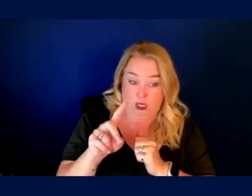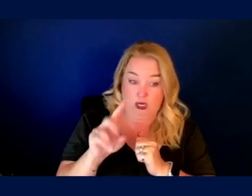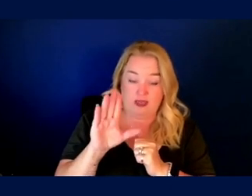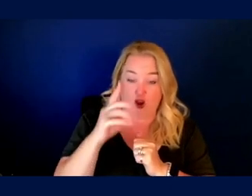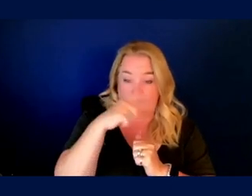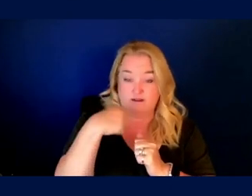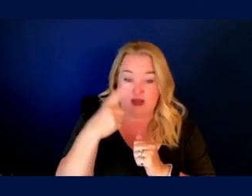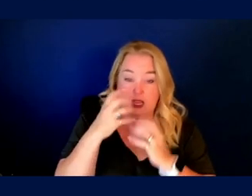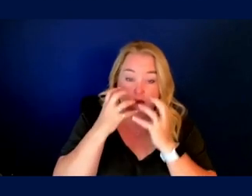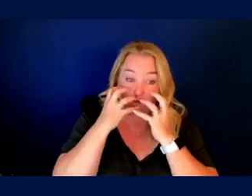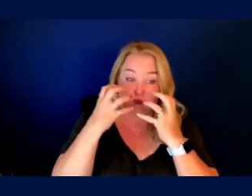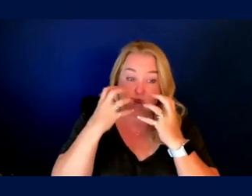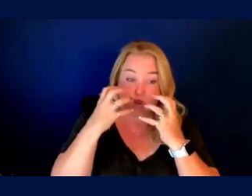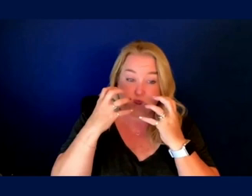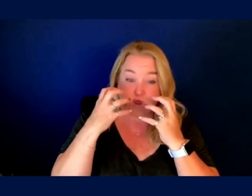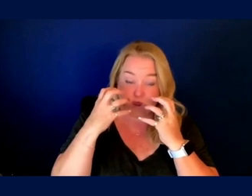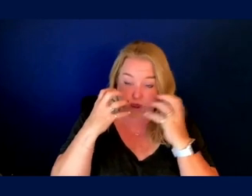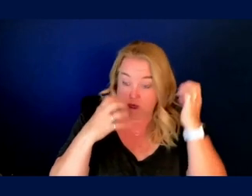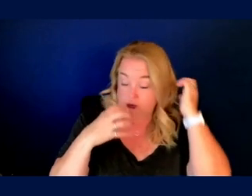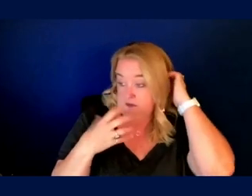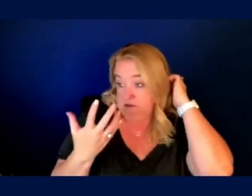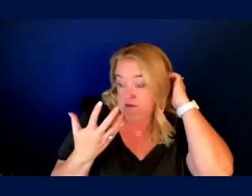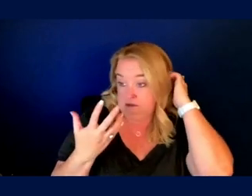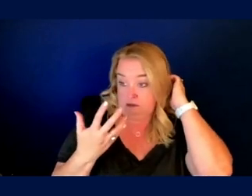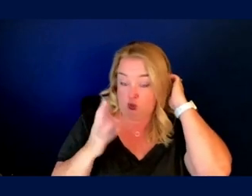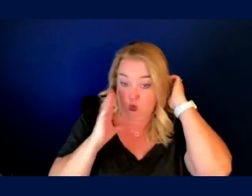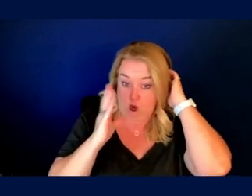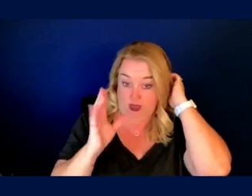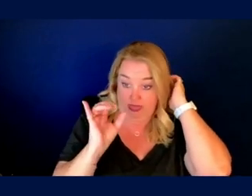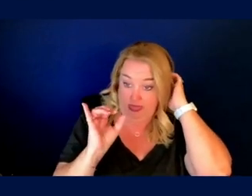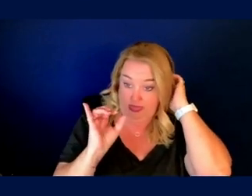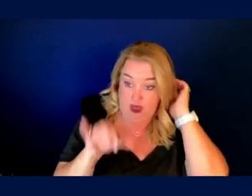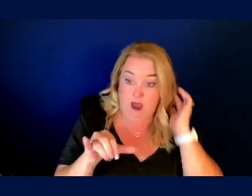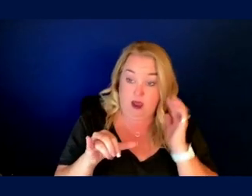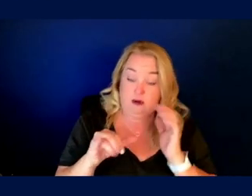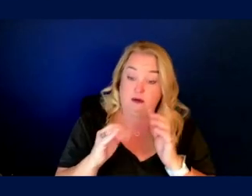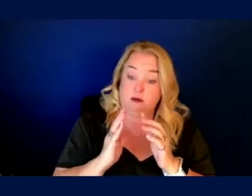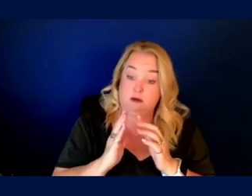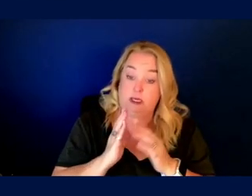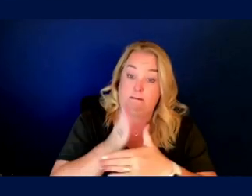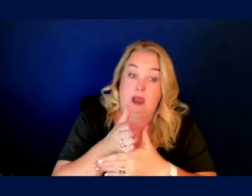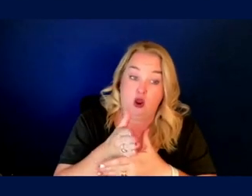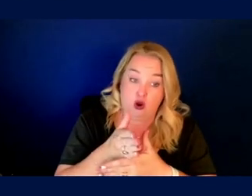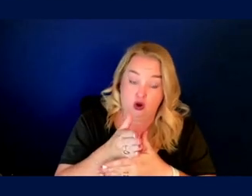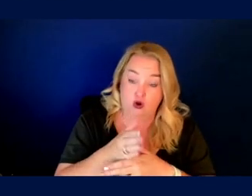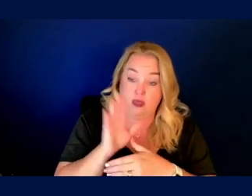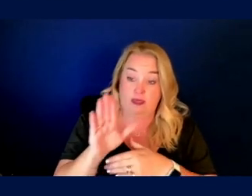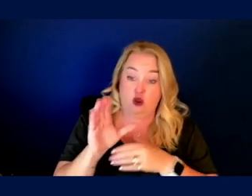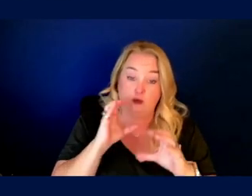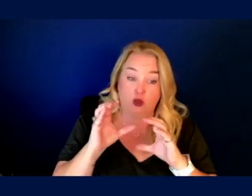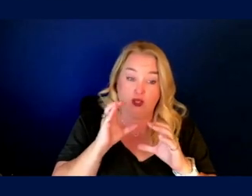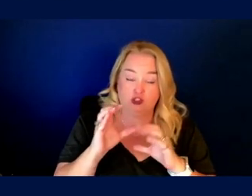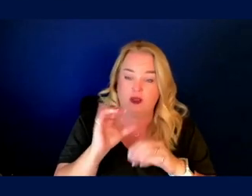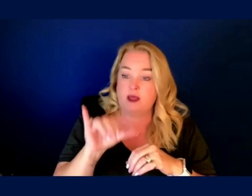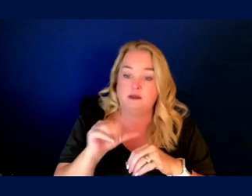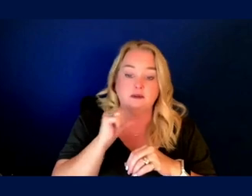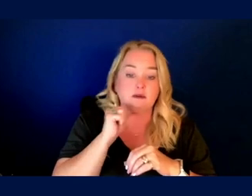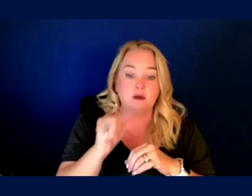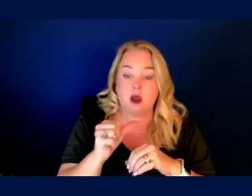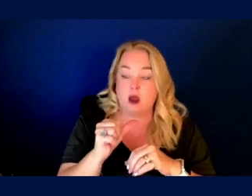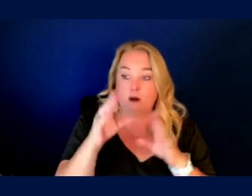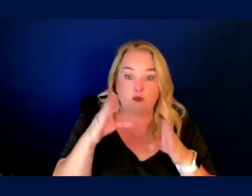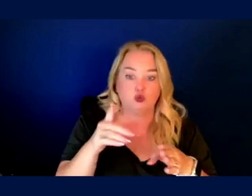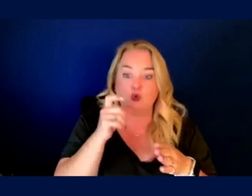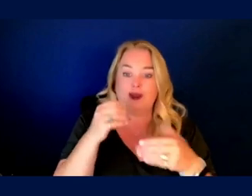face gets kind of bloated and who knows if that would be impaired. And that's not, that's not people with any kind of communication